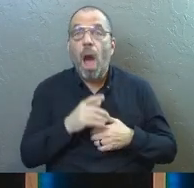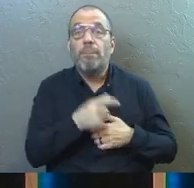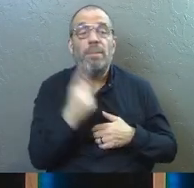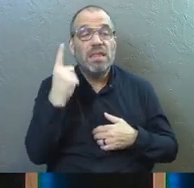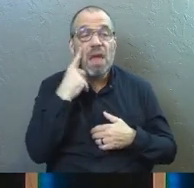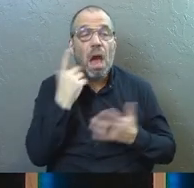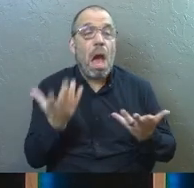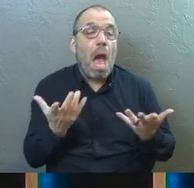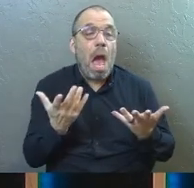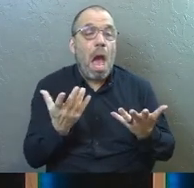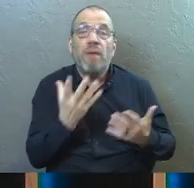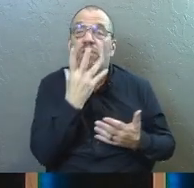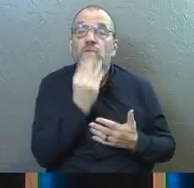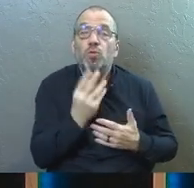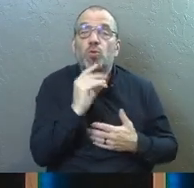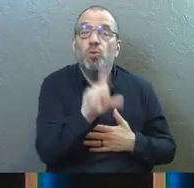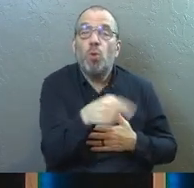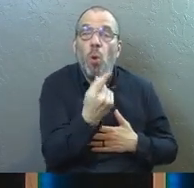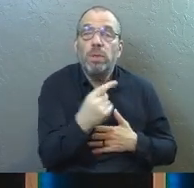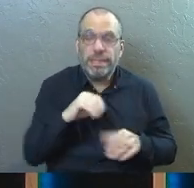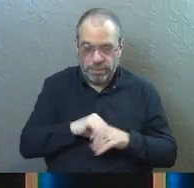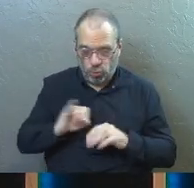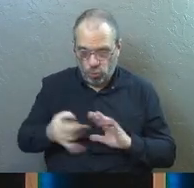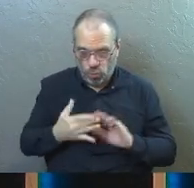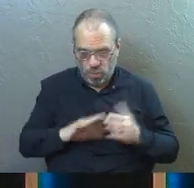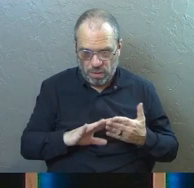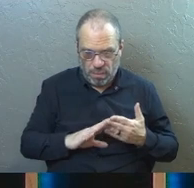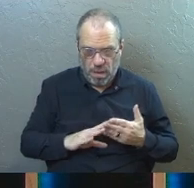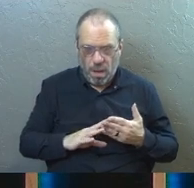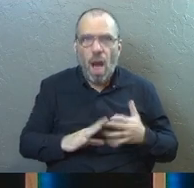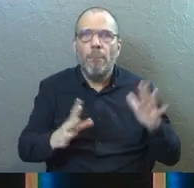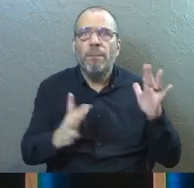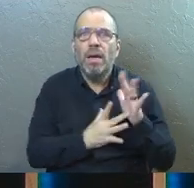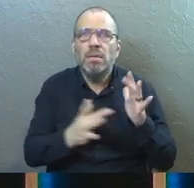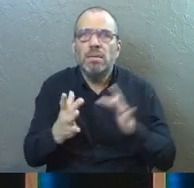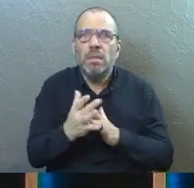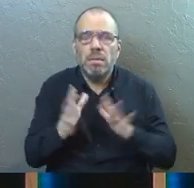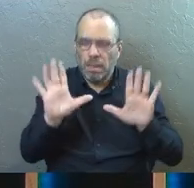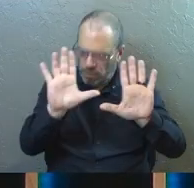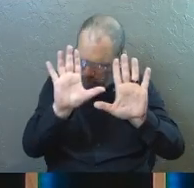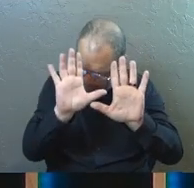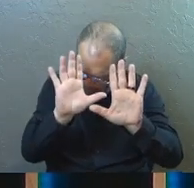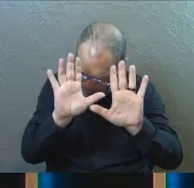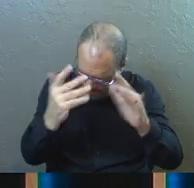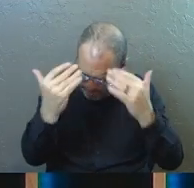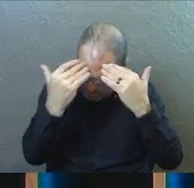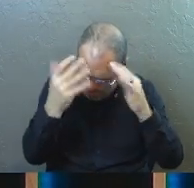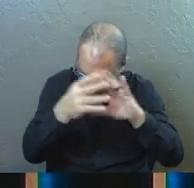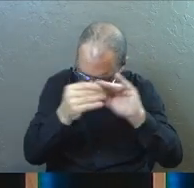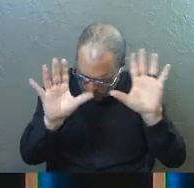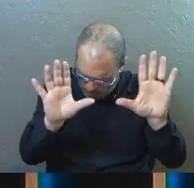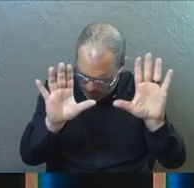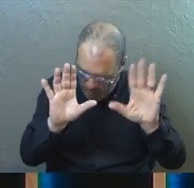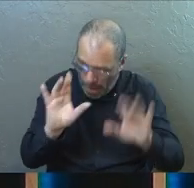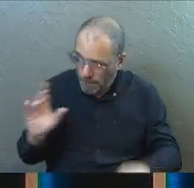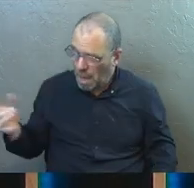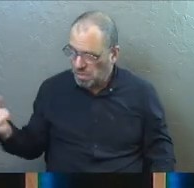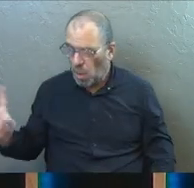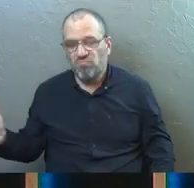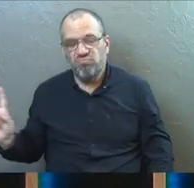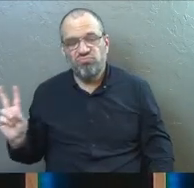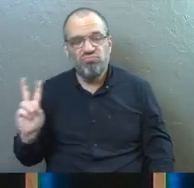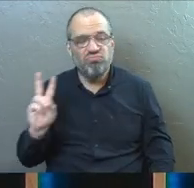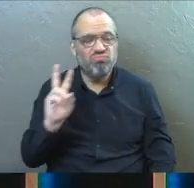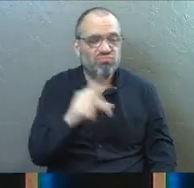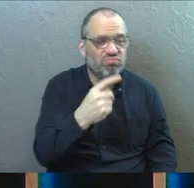they thought it was just for the Jewish people in Jerusalem. And you're like, Jesus had told them, I know. But they go to see